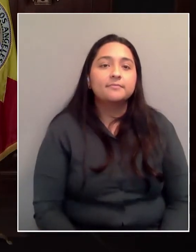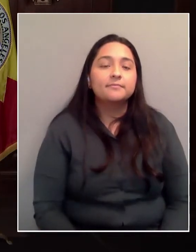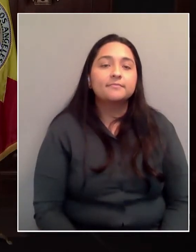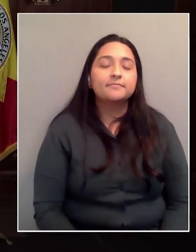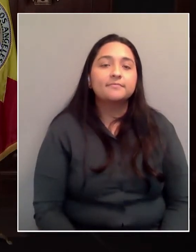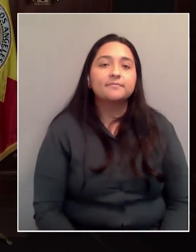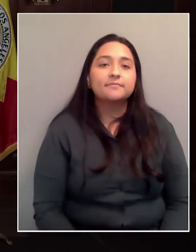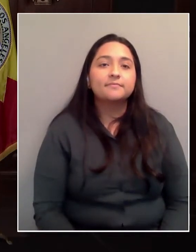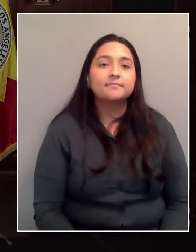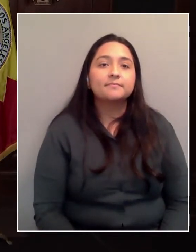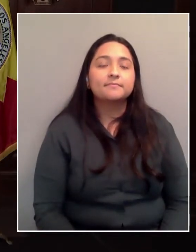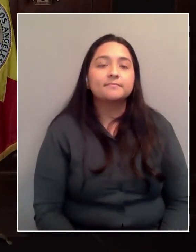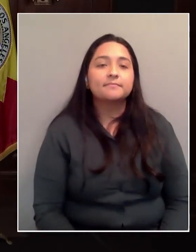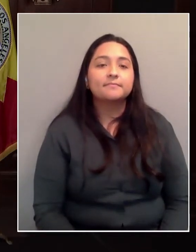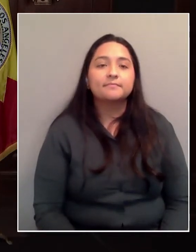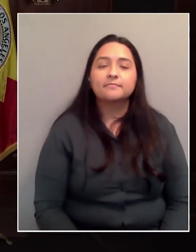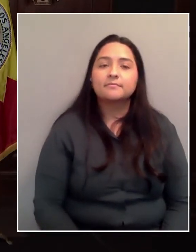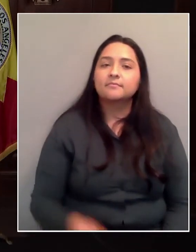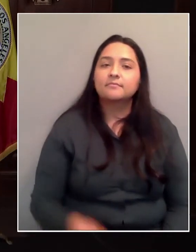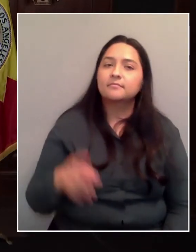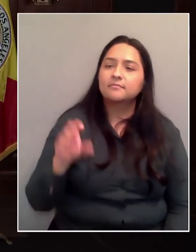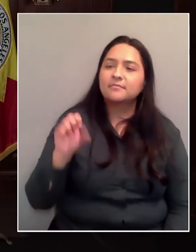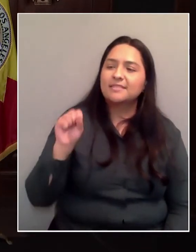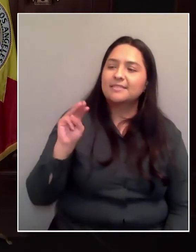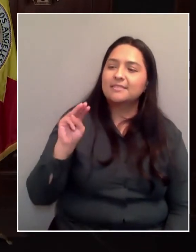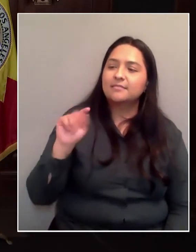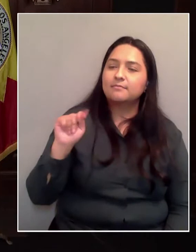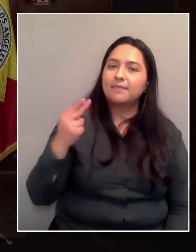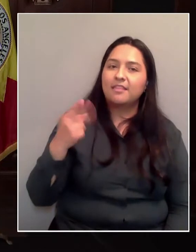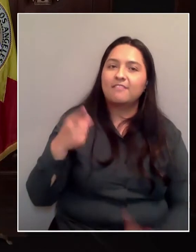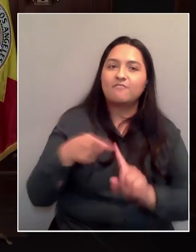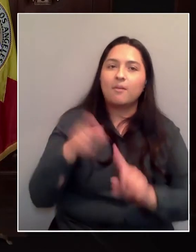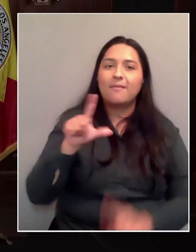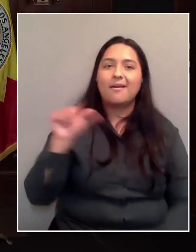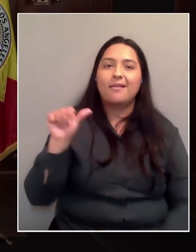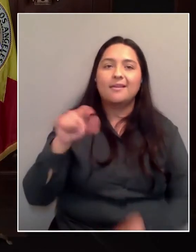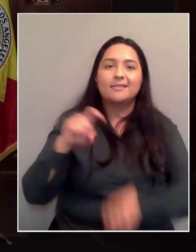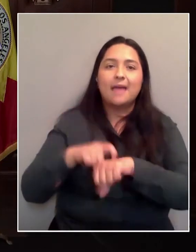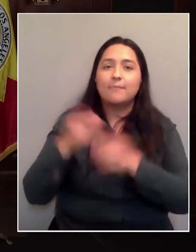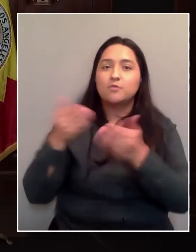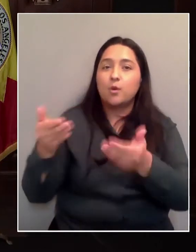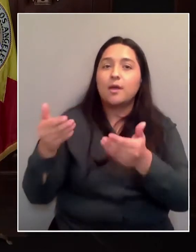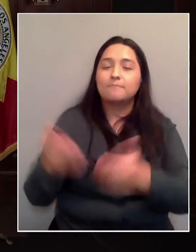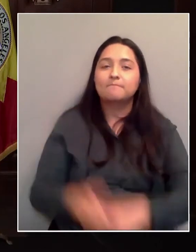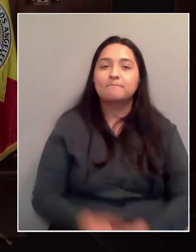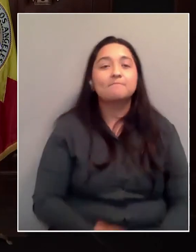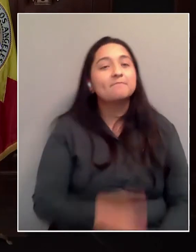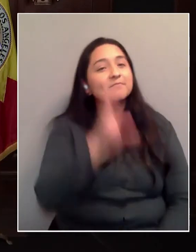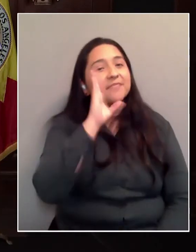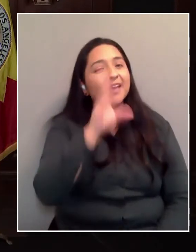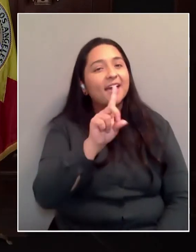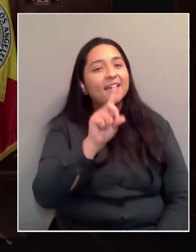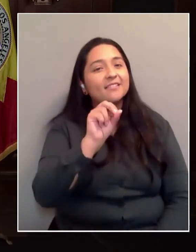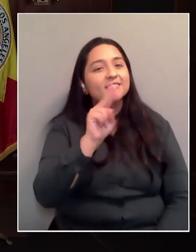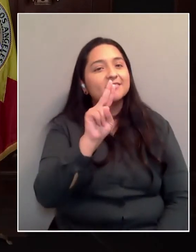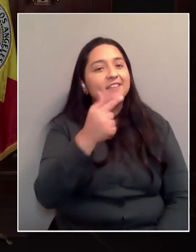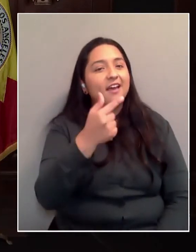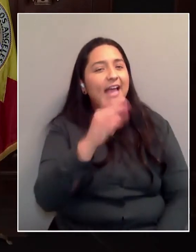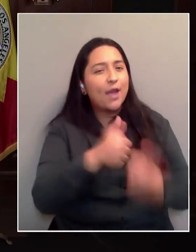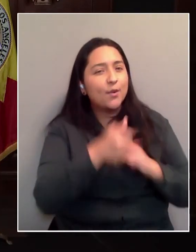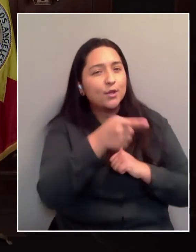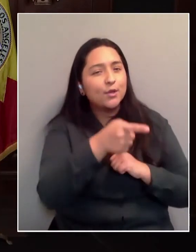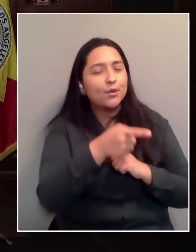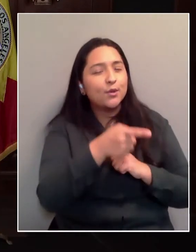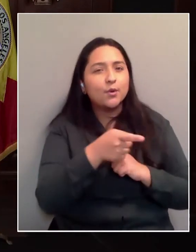Next question, please. Dakota Smith from the LA Times. Please go ahead. Hey, Doug. How are you doing? Was it? Good evening, Mayor.